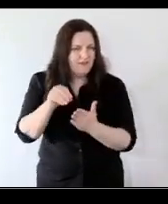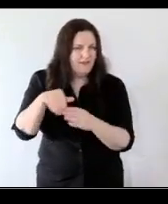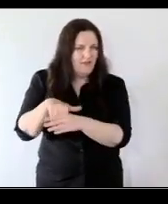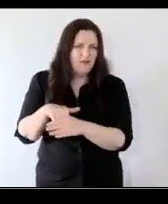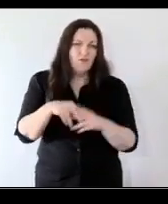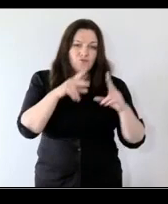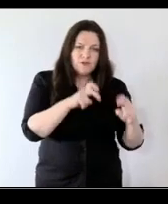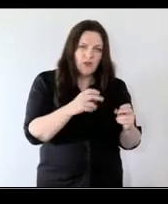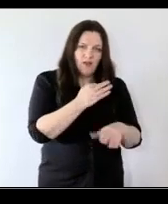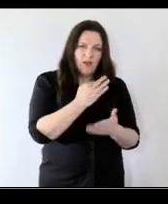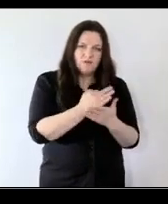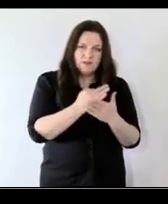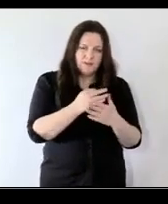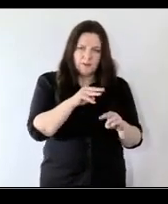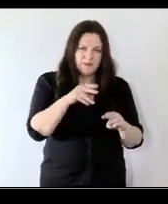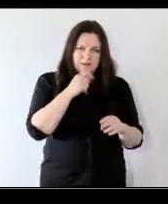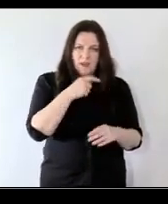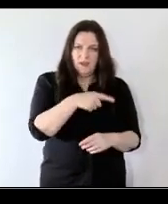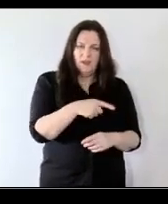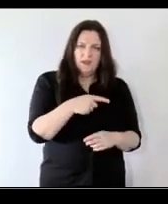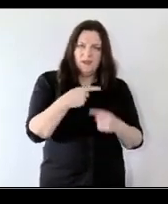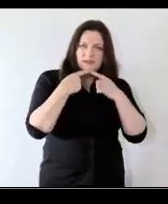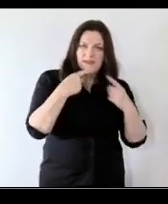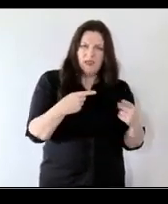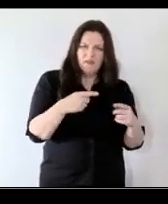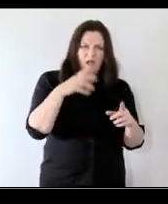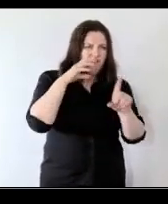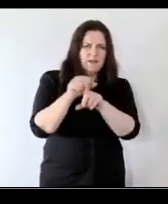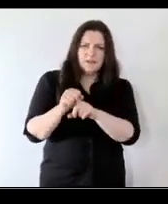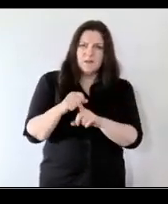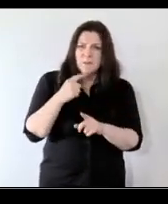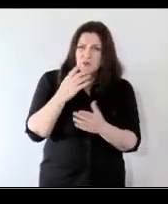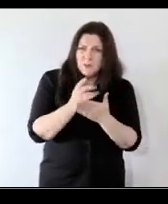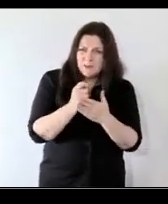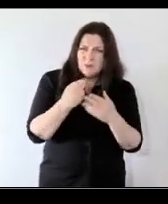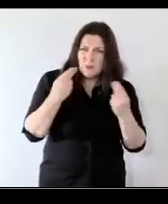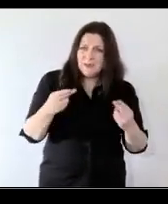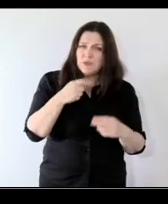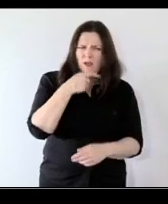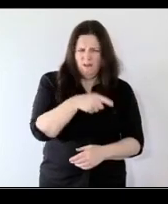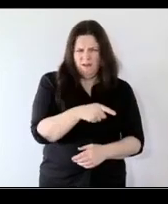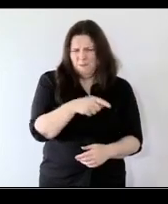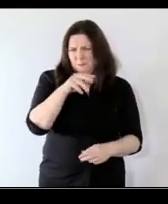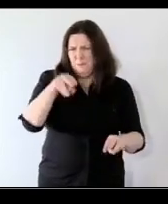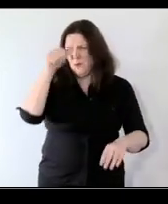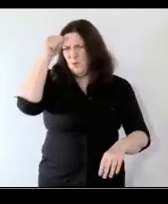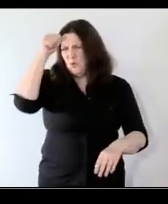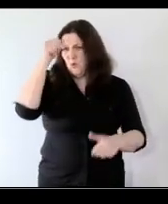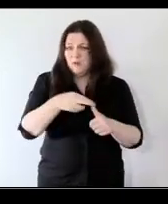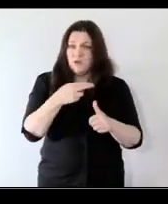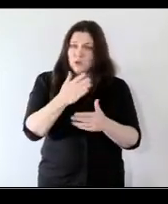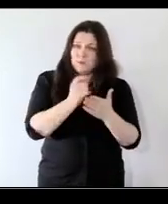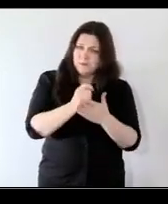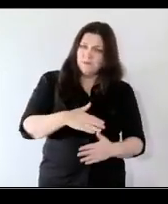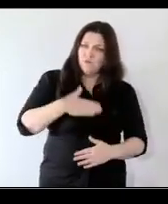researchers we can often be accused of of stating the obvious but sometimes the obvious needs to be stated and sometimes we're quite surprised